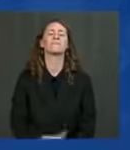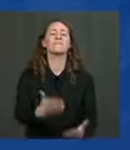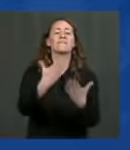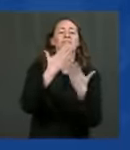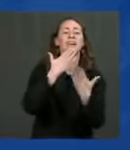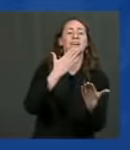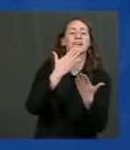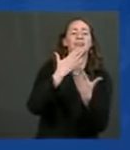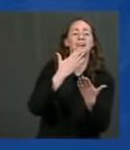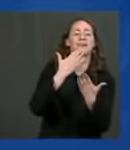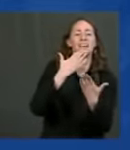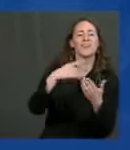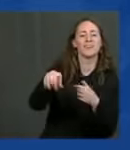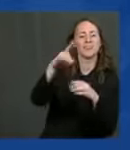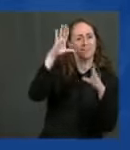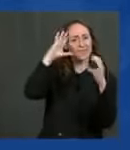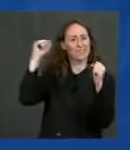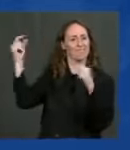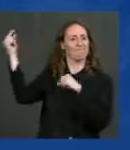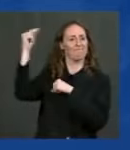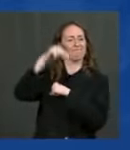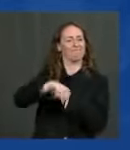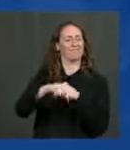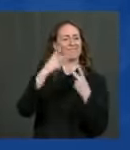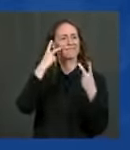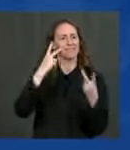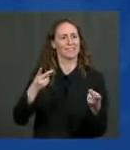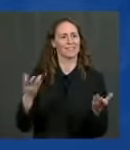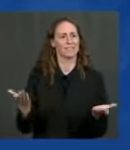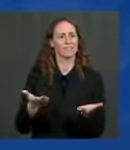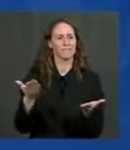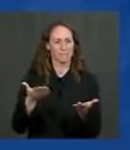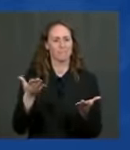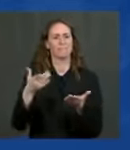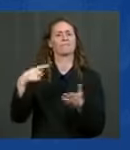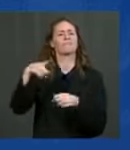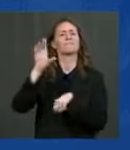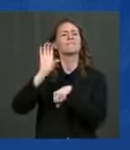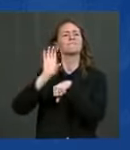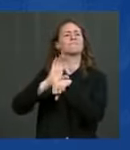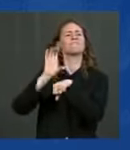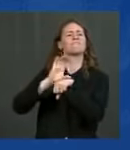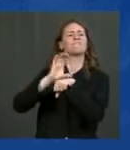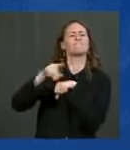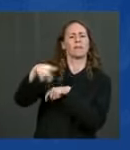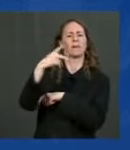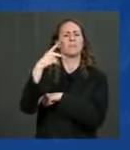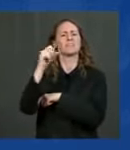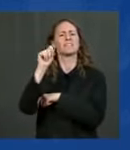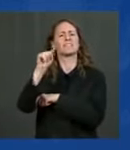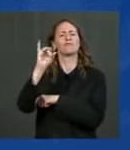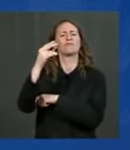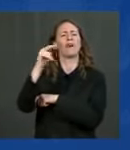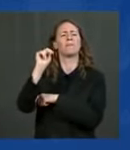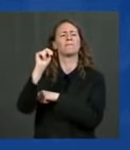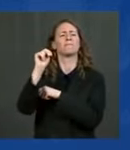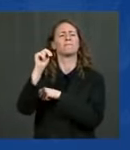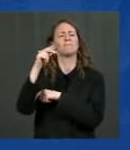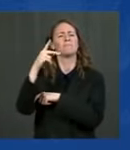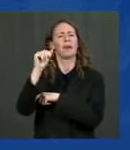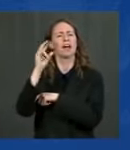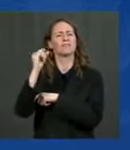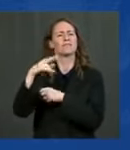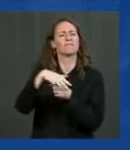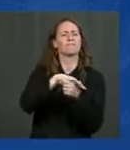I'm here in Saint John the Baptist Parish and I want to thank all of these wonderful people who just gave him such a warm welcome.